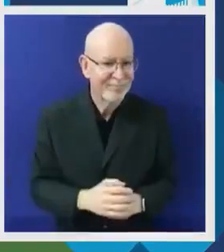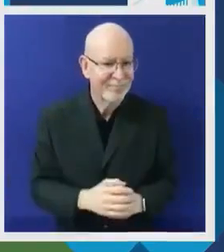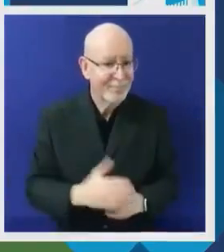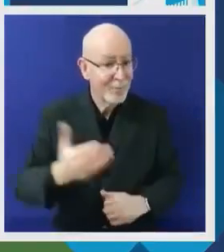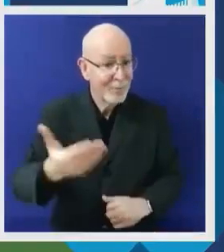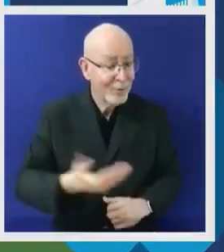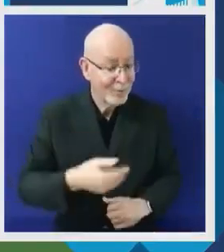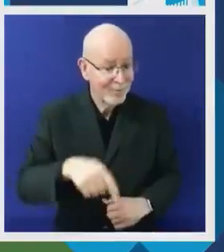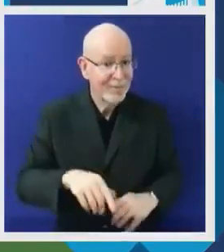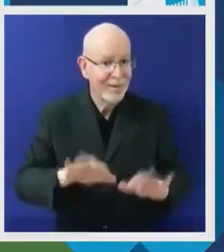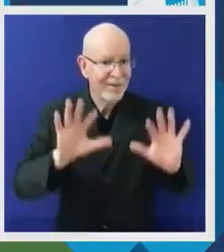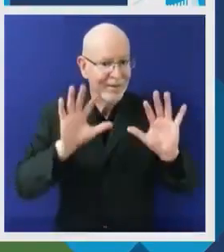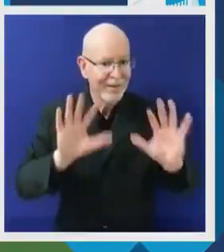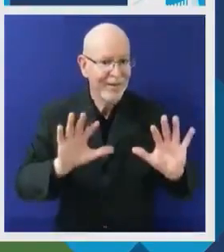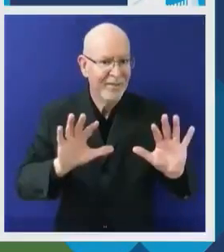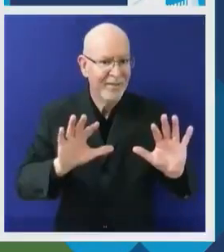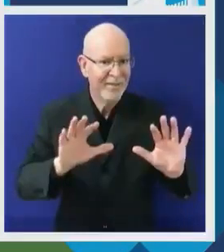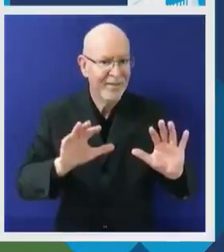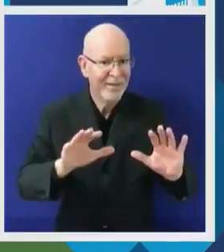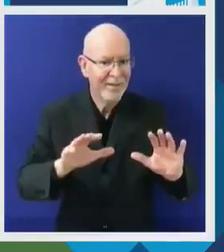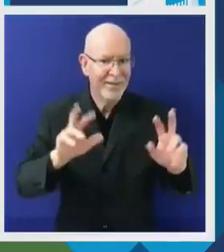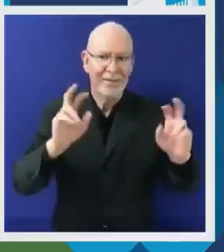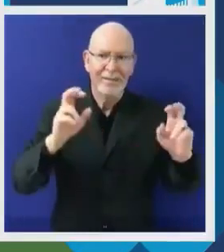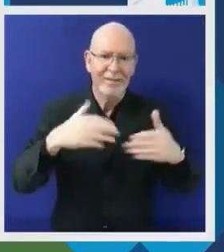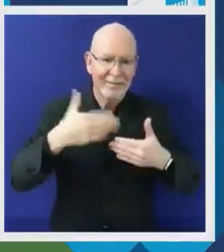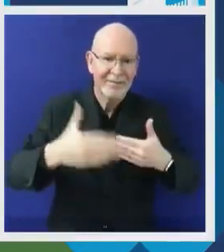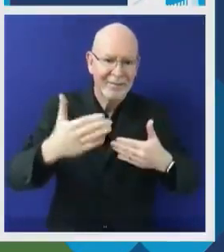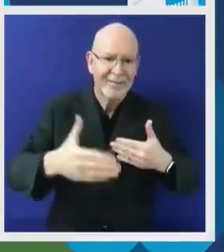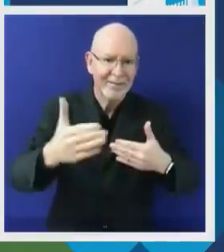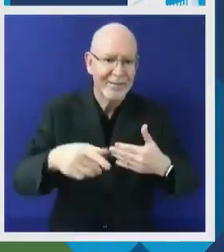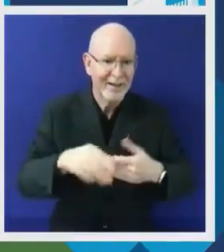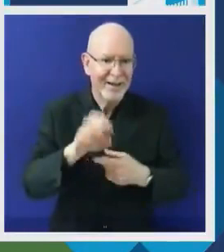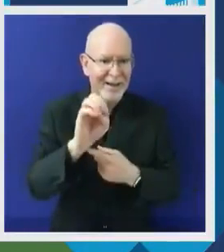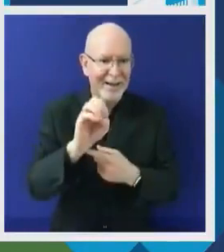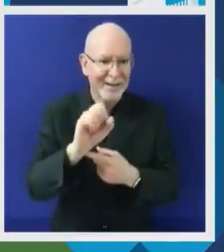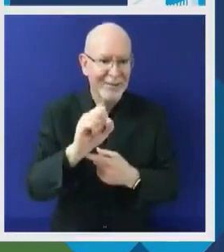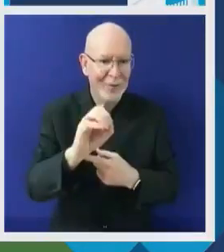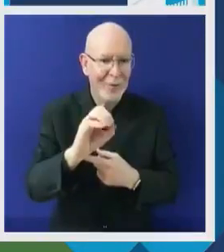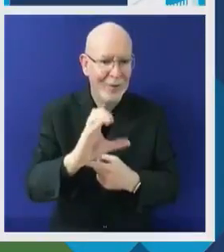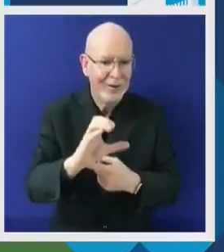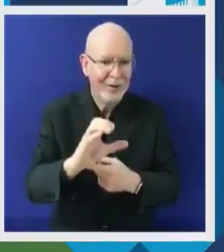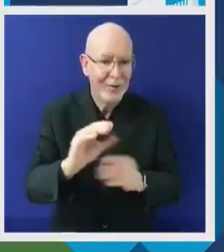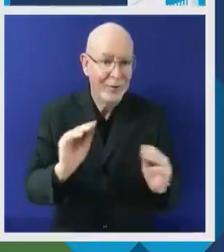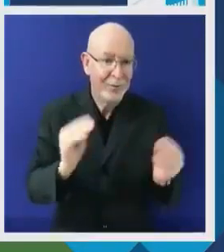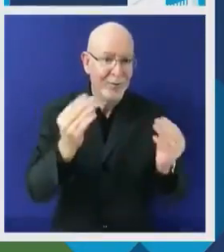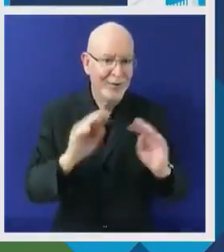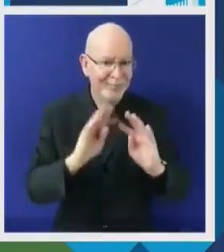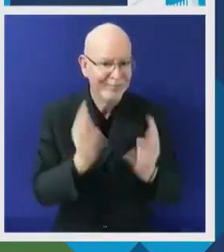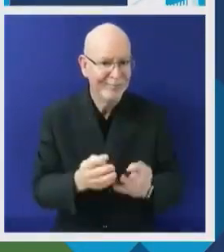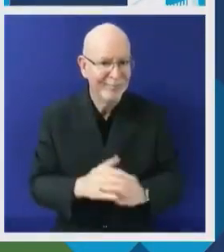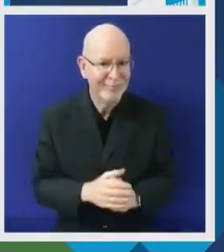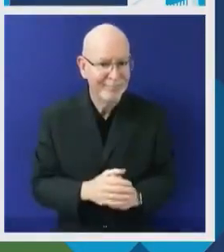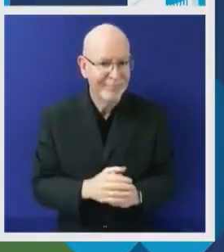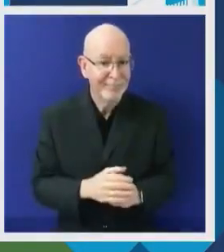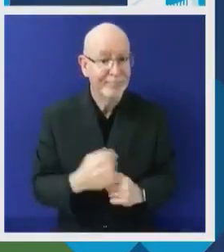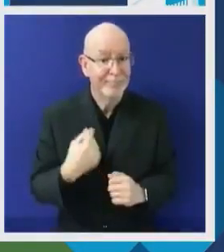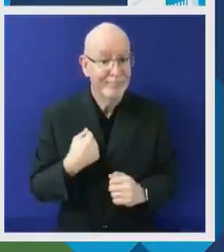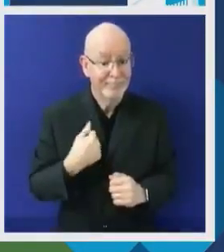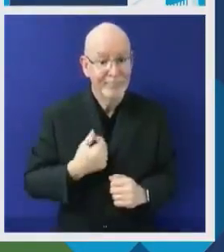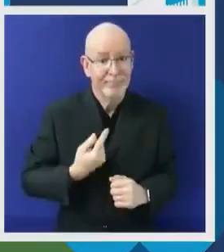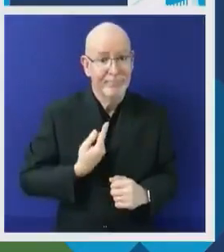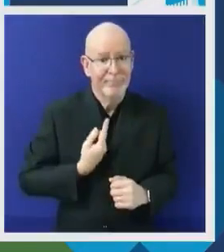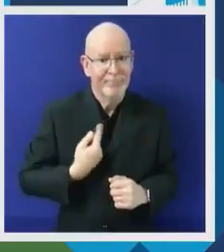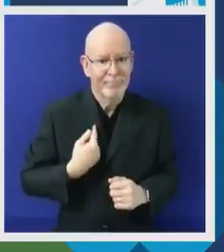,000 young people are joining us from all over the world, making this year's ECOSOC Youth Forum the largest